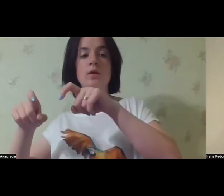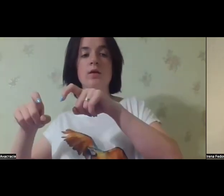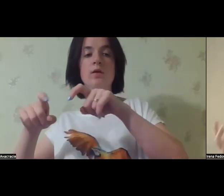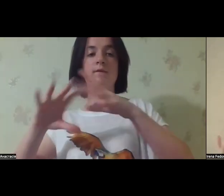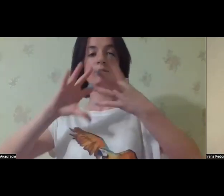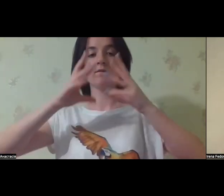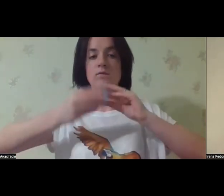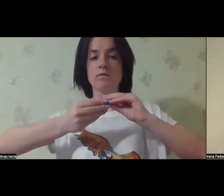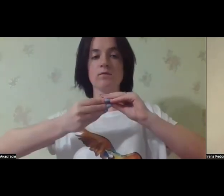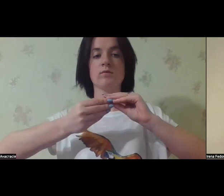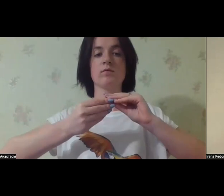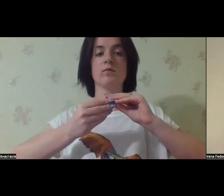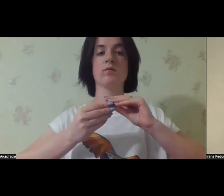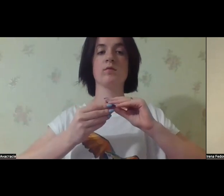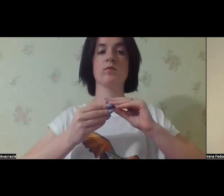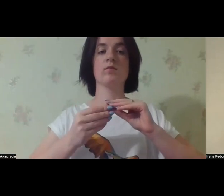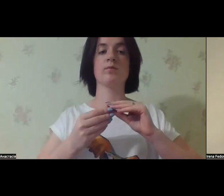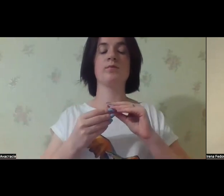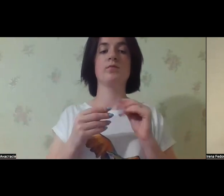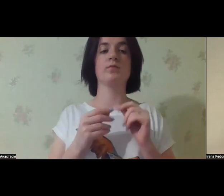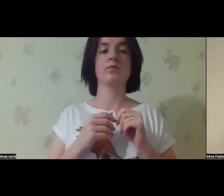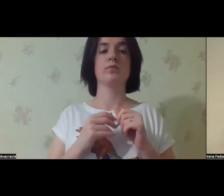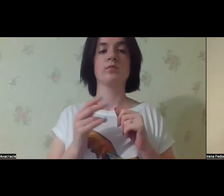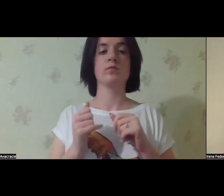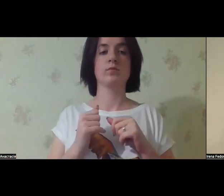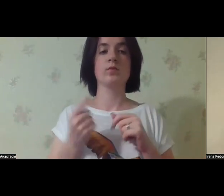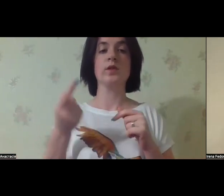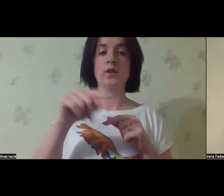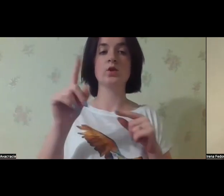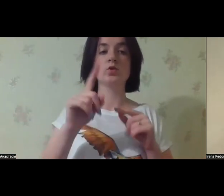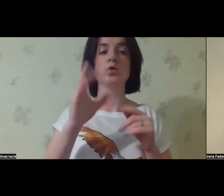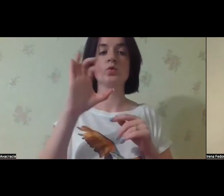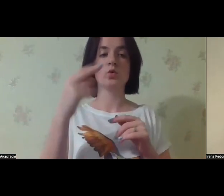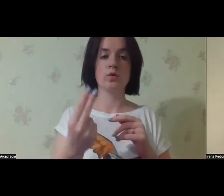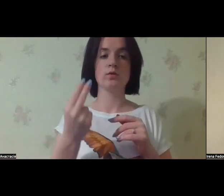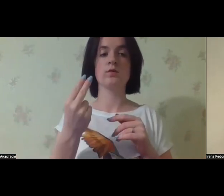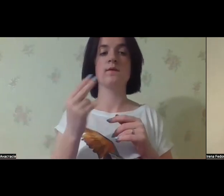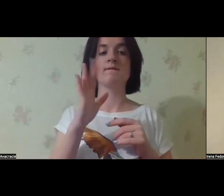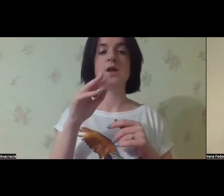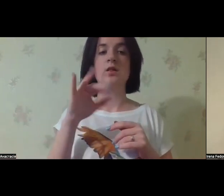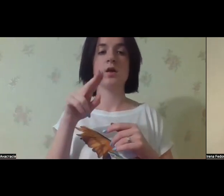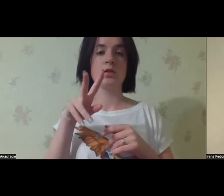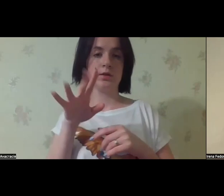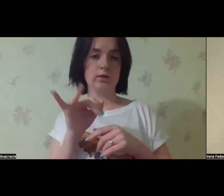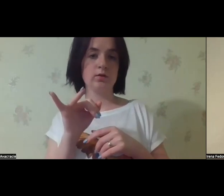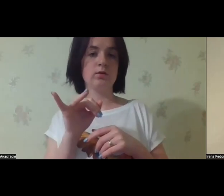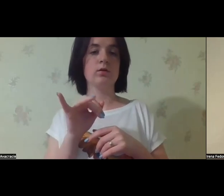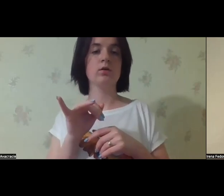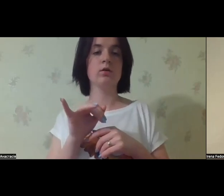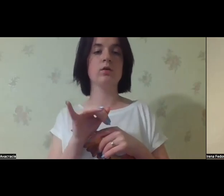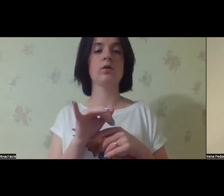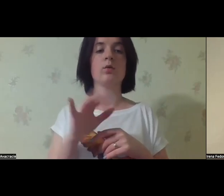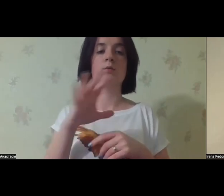But now we can see the transition in the context of decentralization. Transition to the